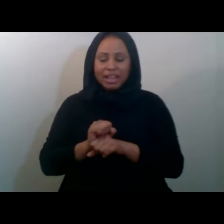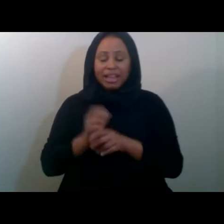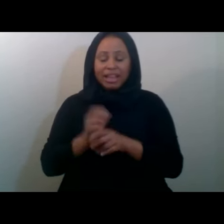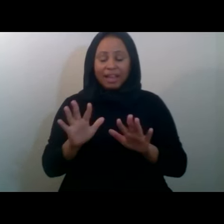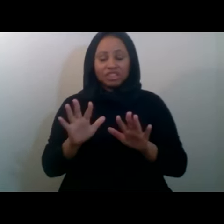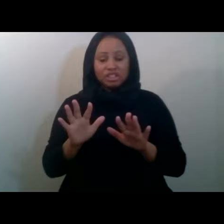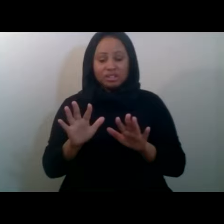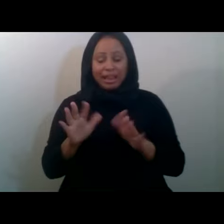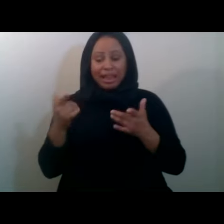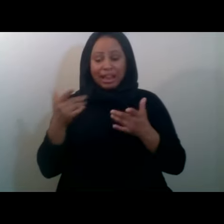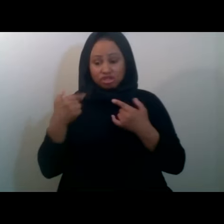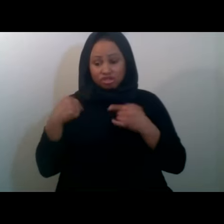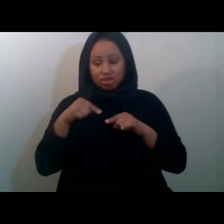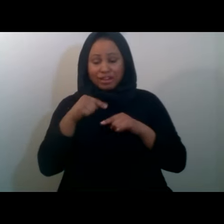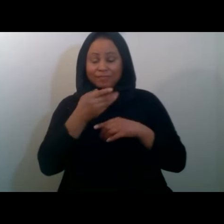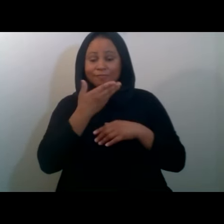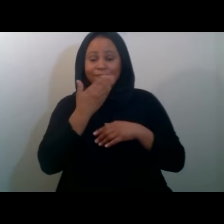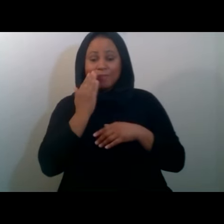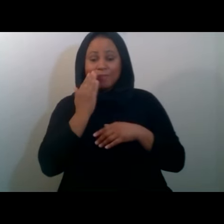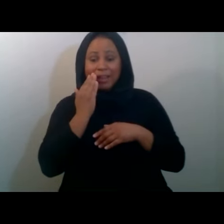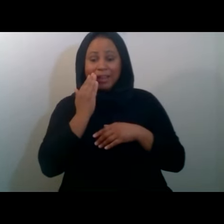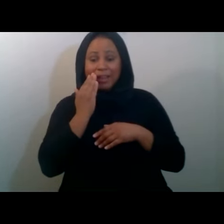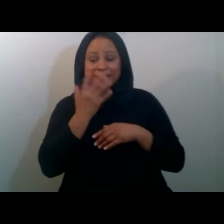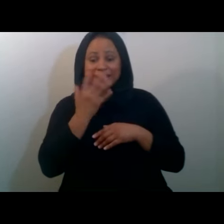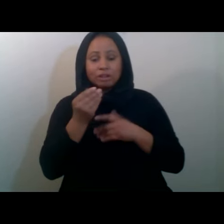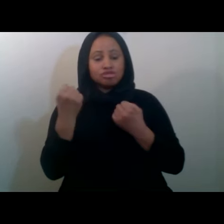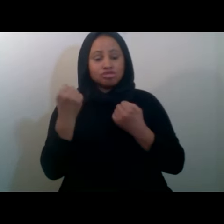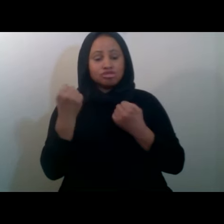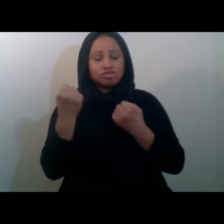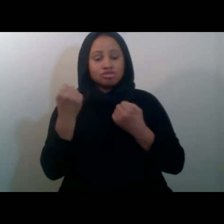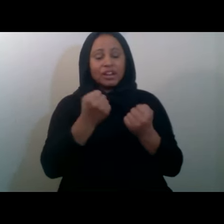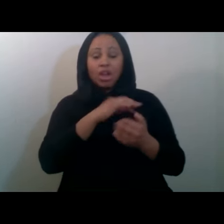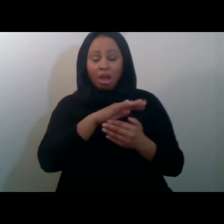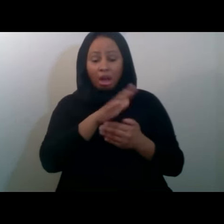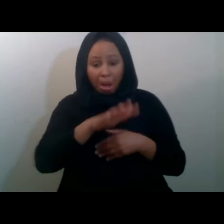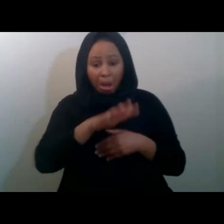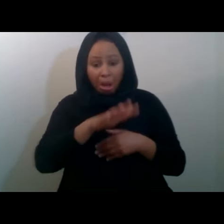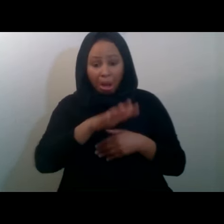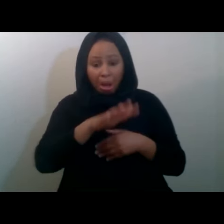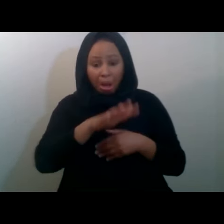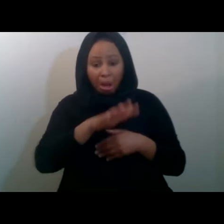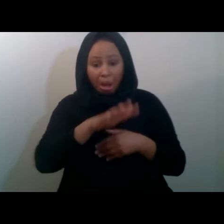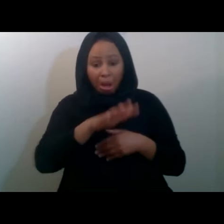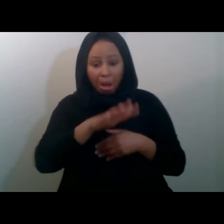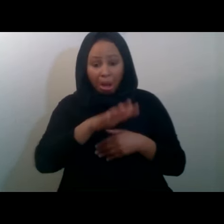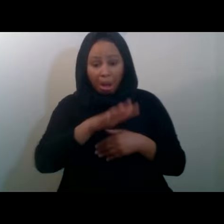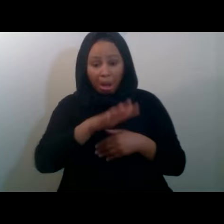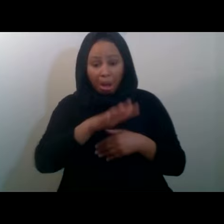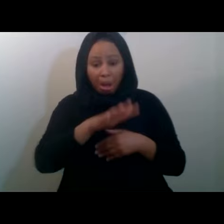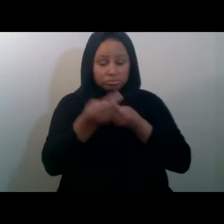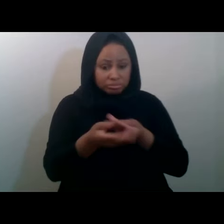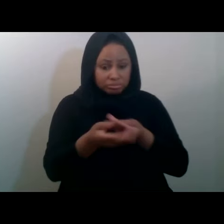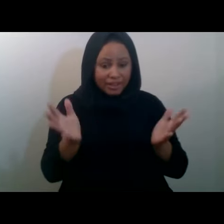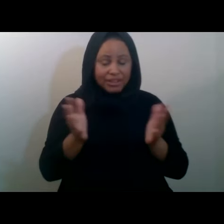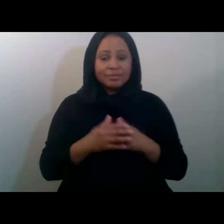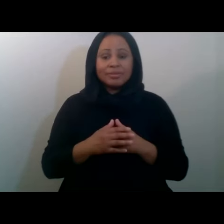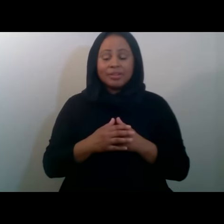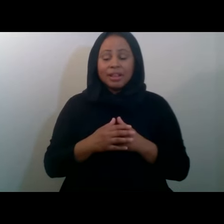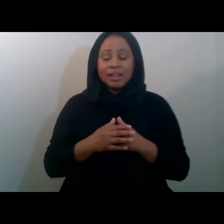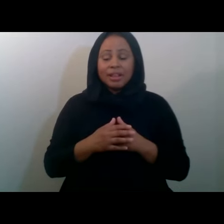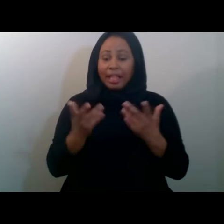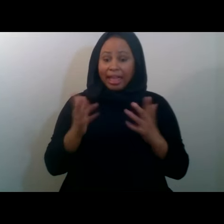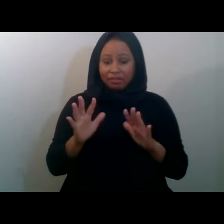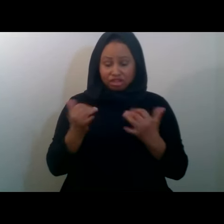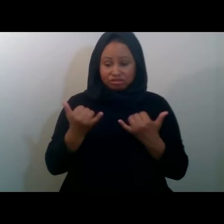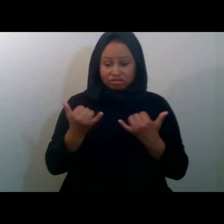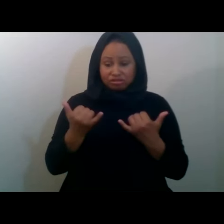and distributing iftar. By the end of this month, we will distribute close to 6,000 meals